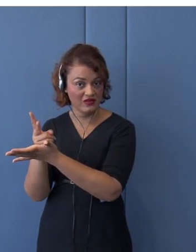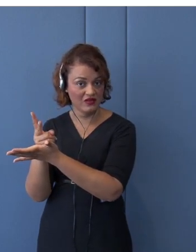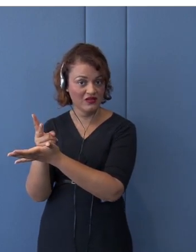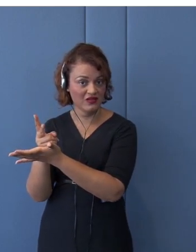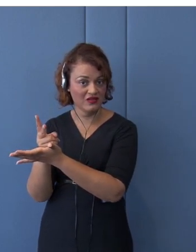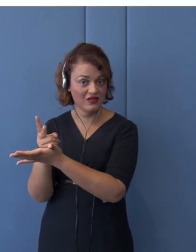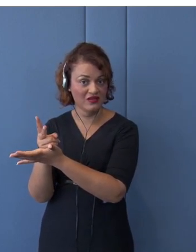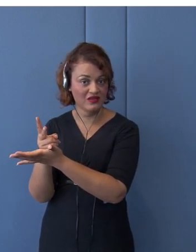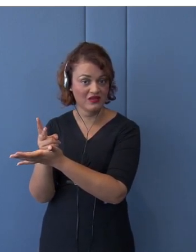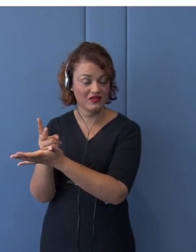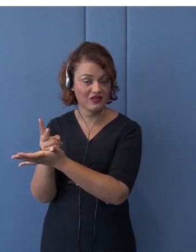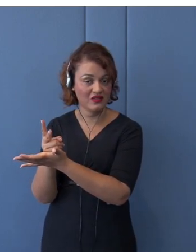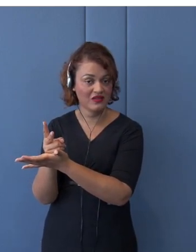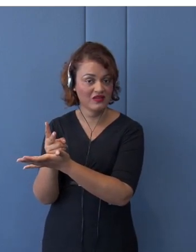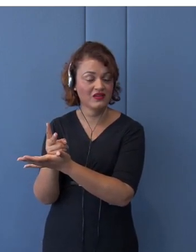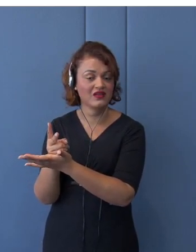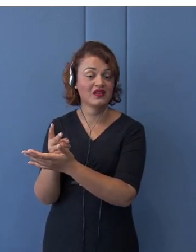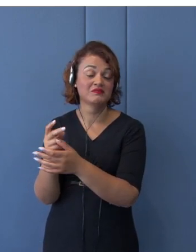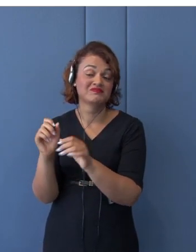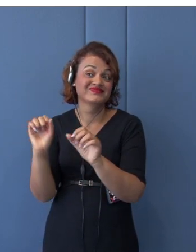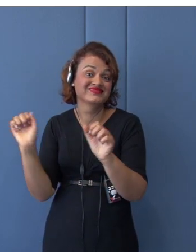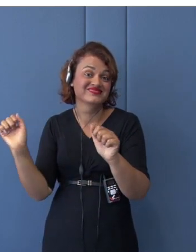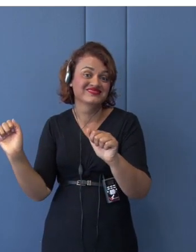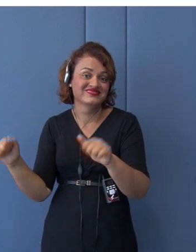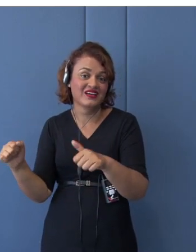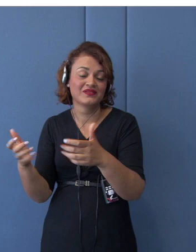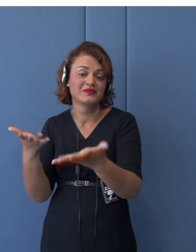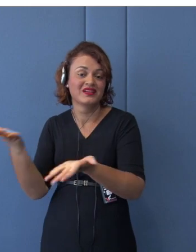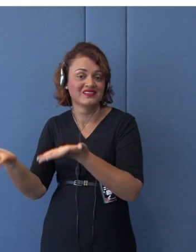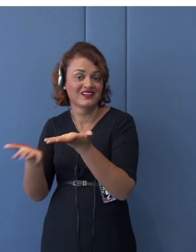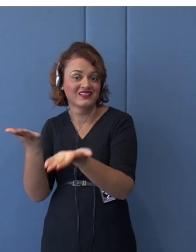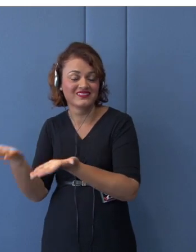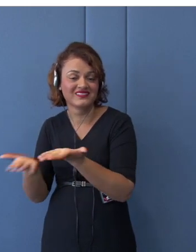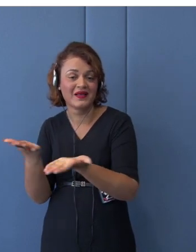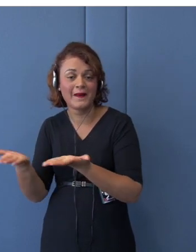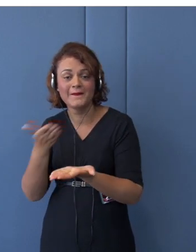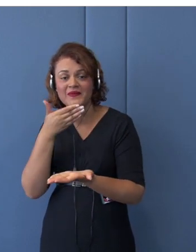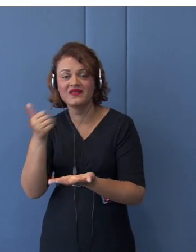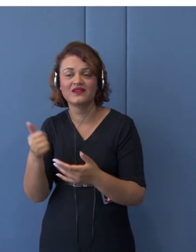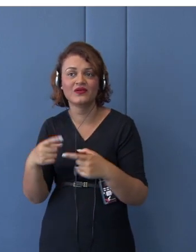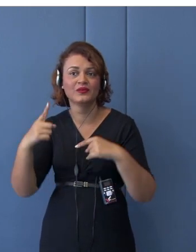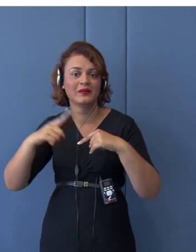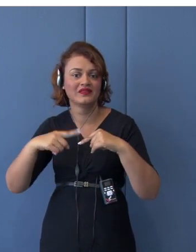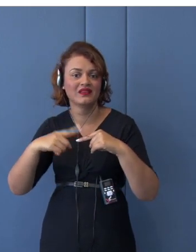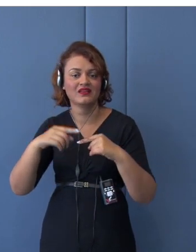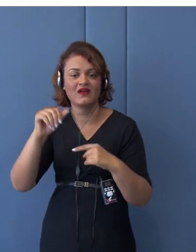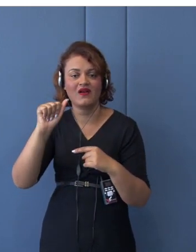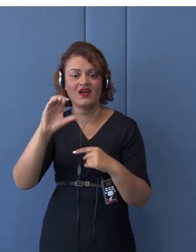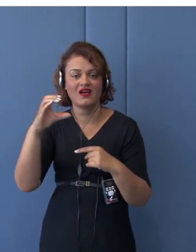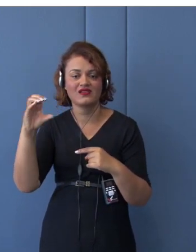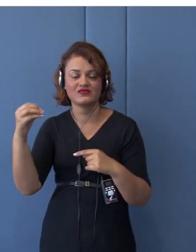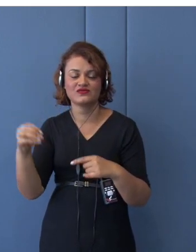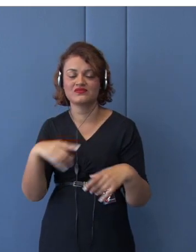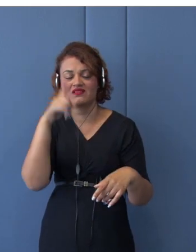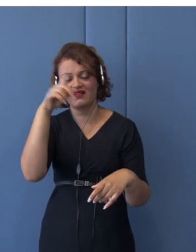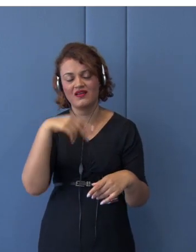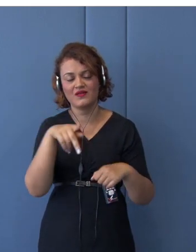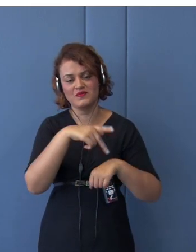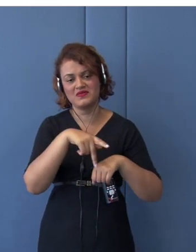steel more effectively if they remain on the original TPP.